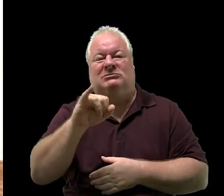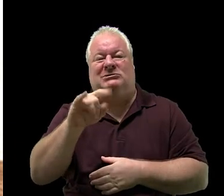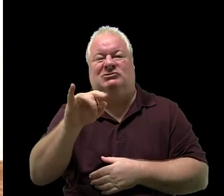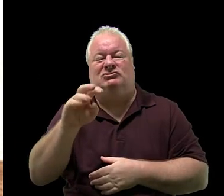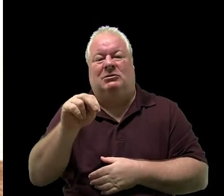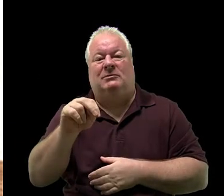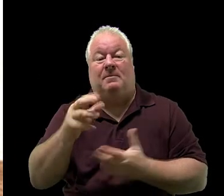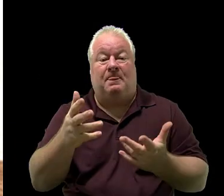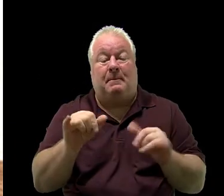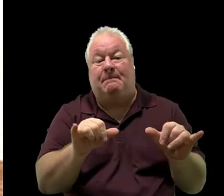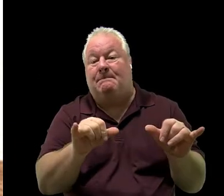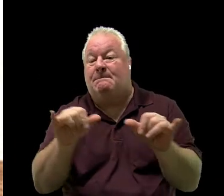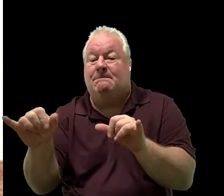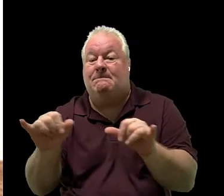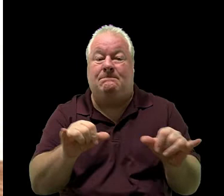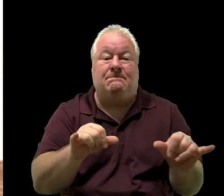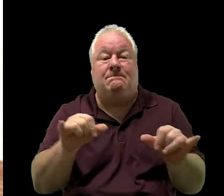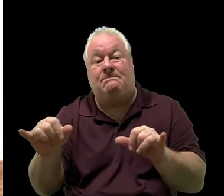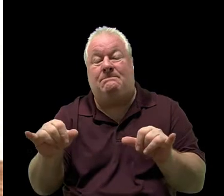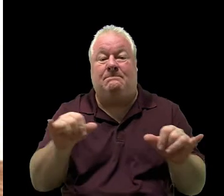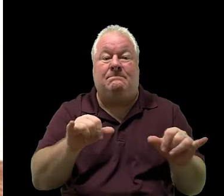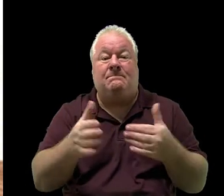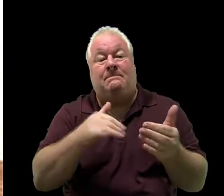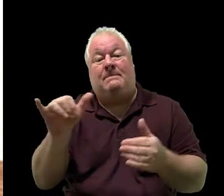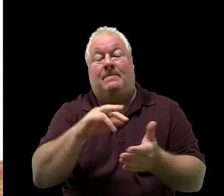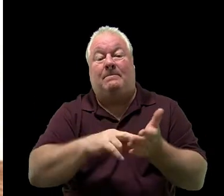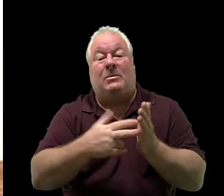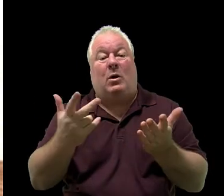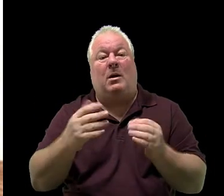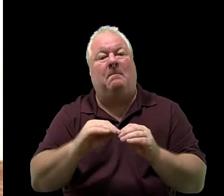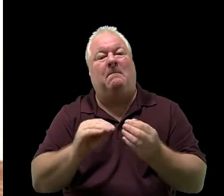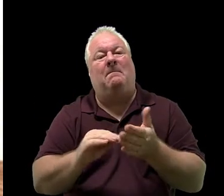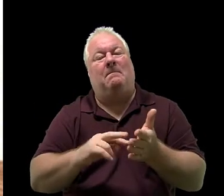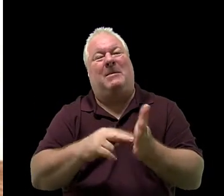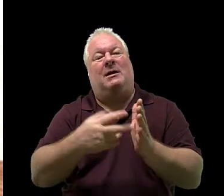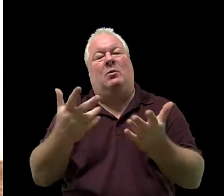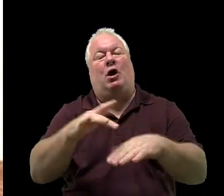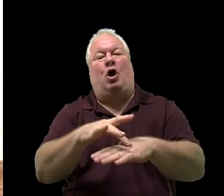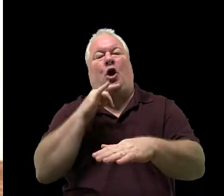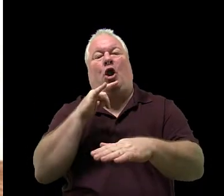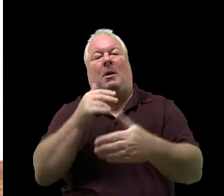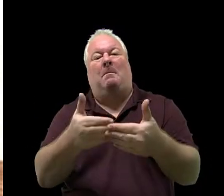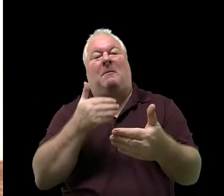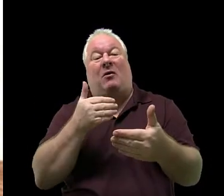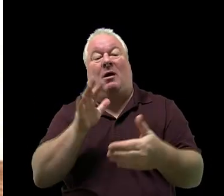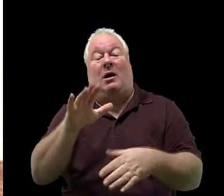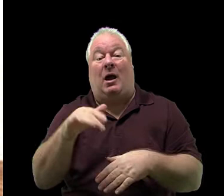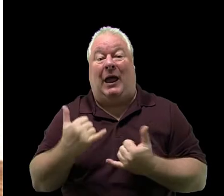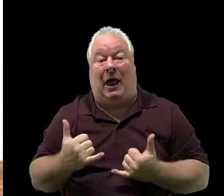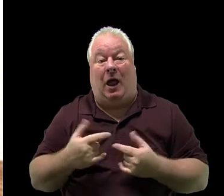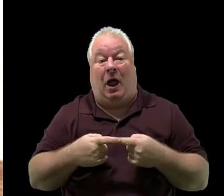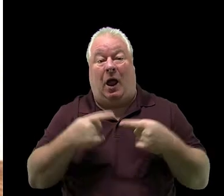Some synonyms or a synonym of before, earlier. Antonym